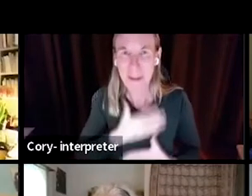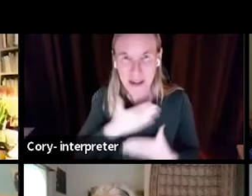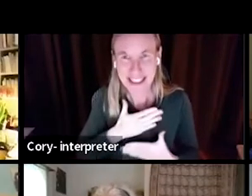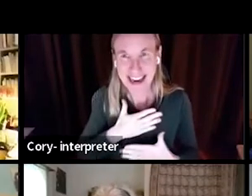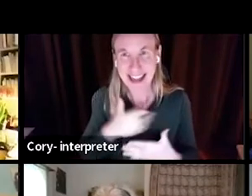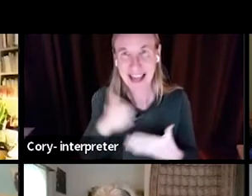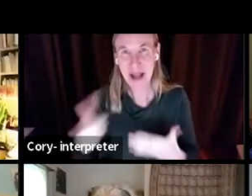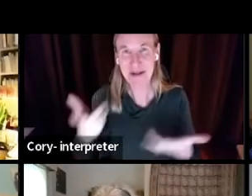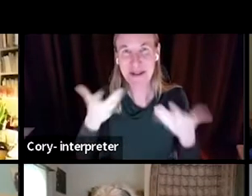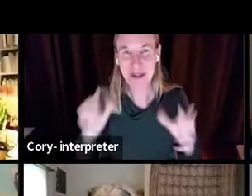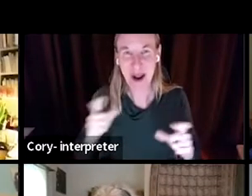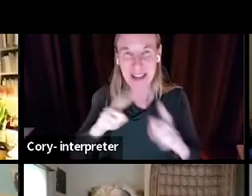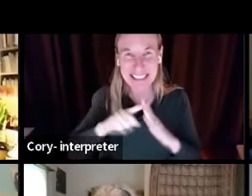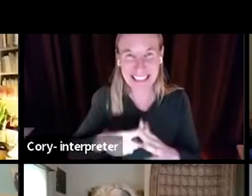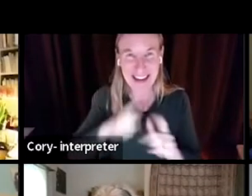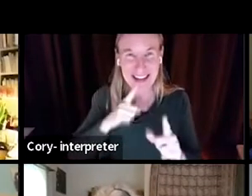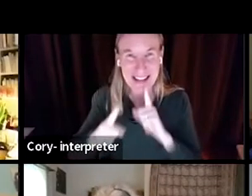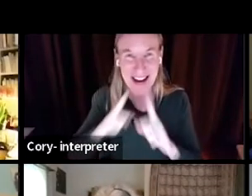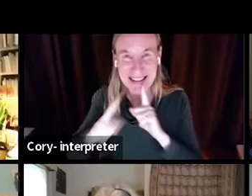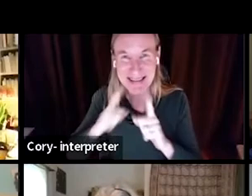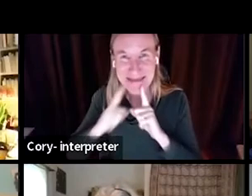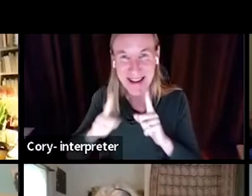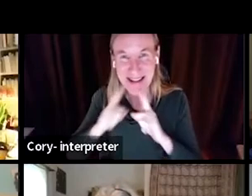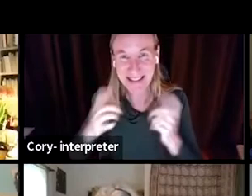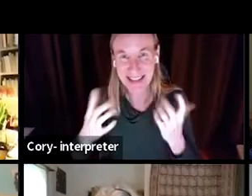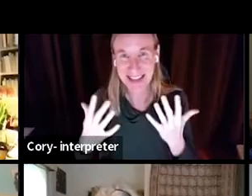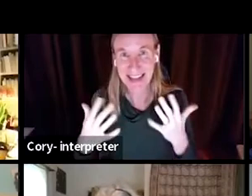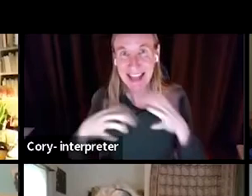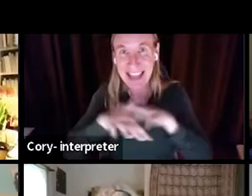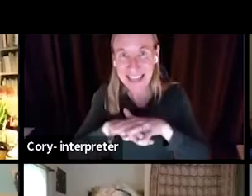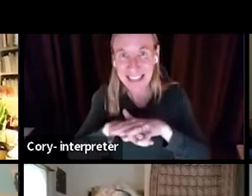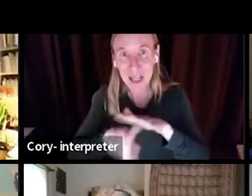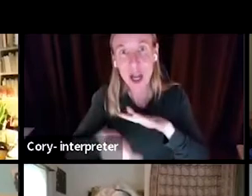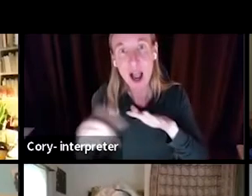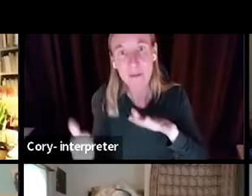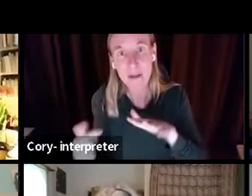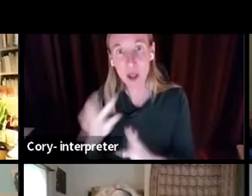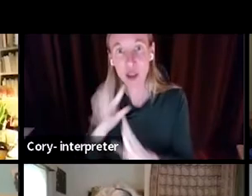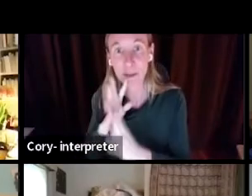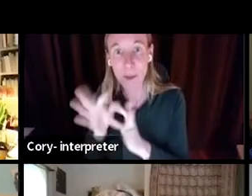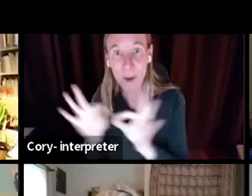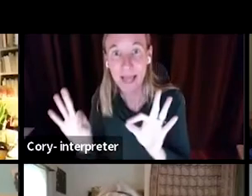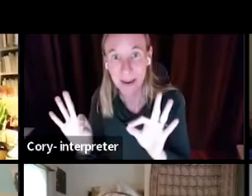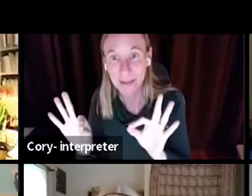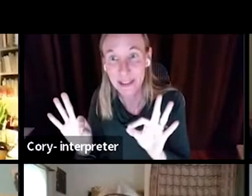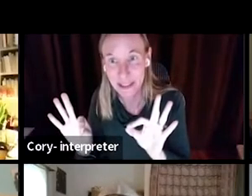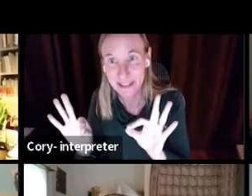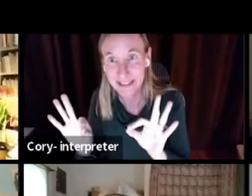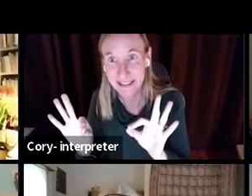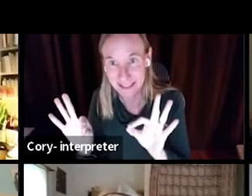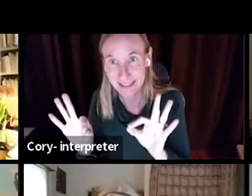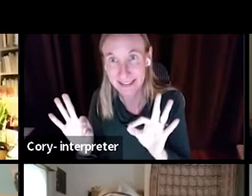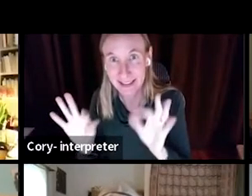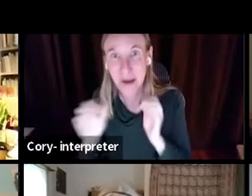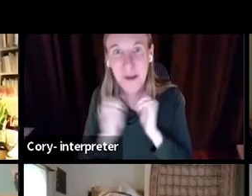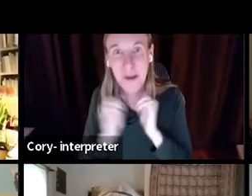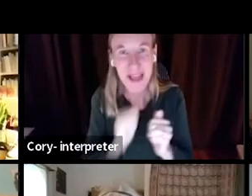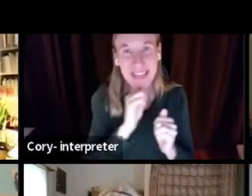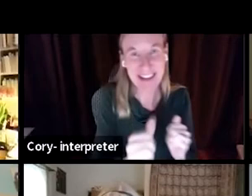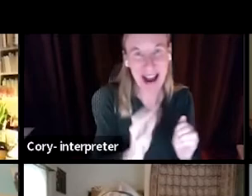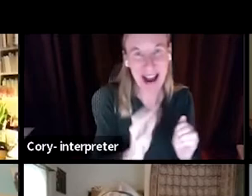already started talking about the intersection of other spoken languages, um, with, with non-spoken